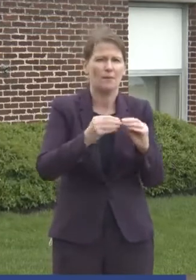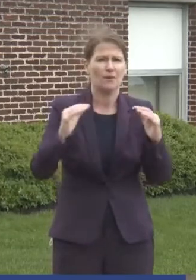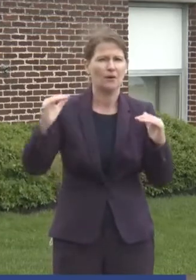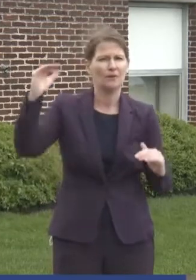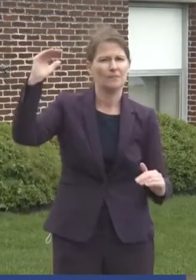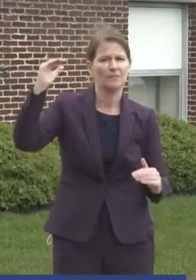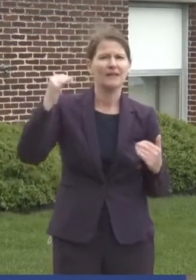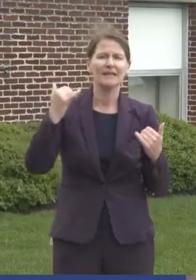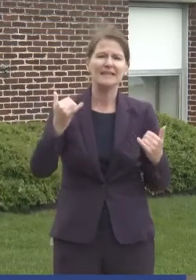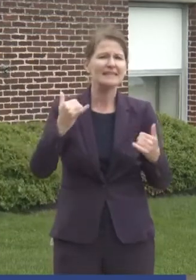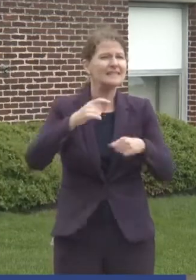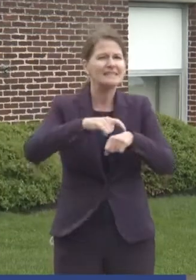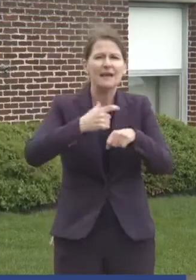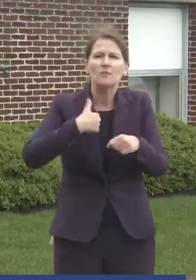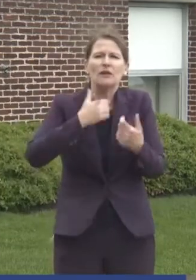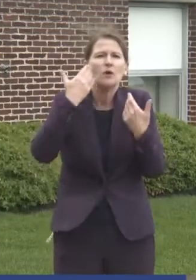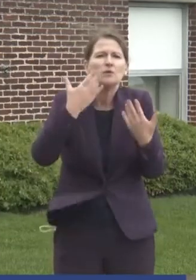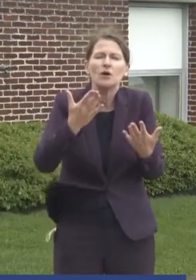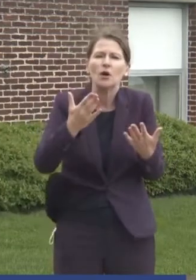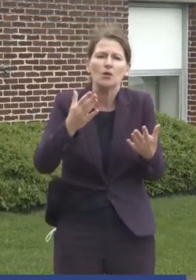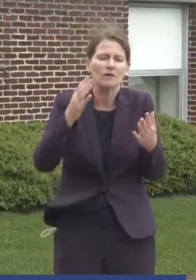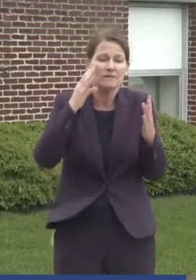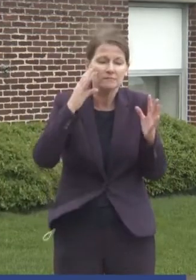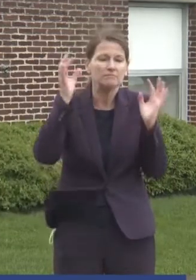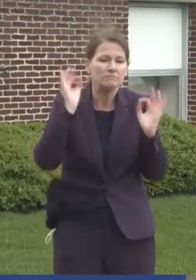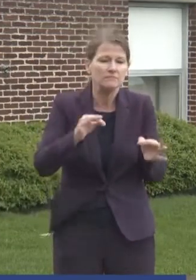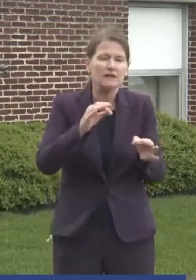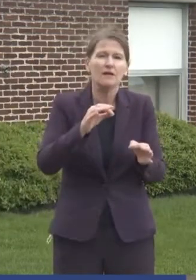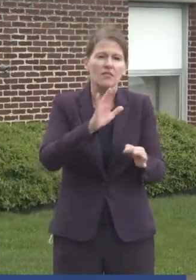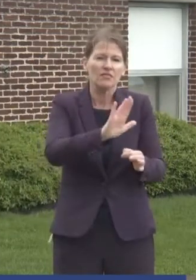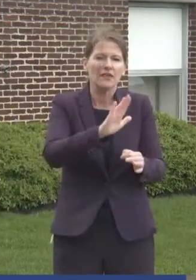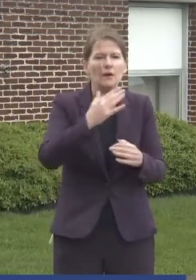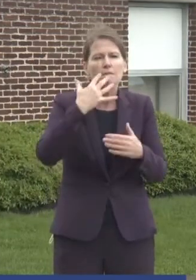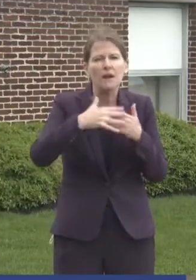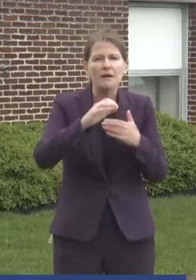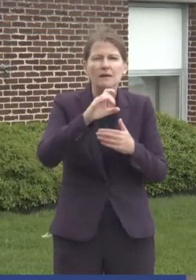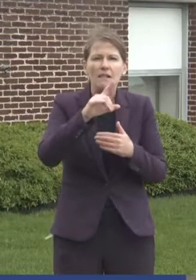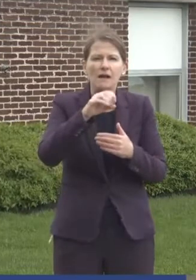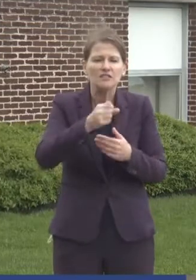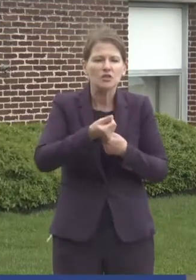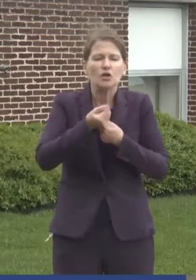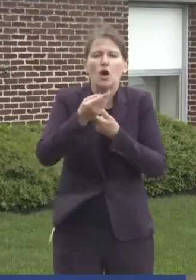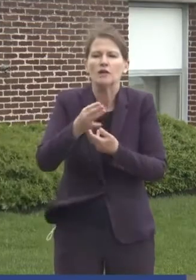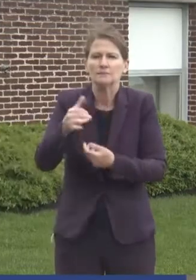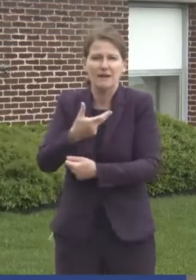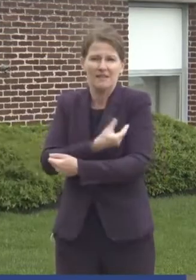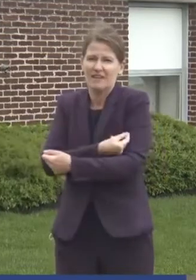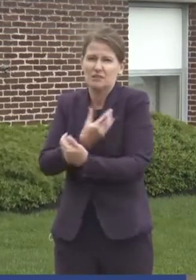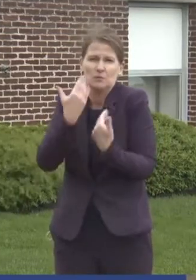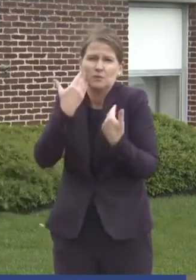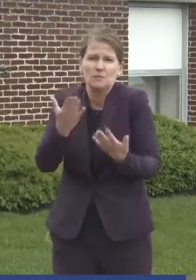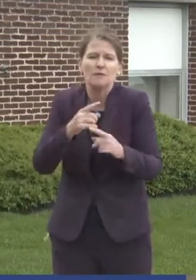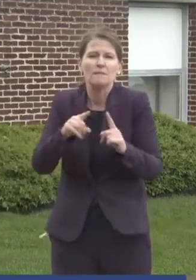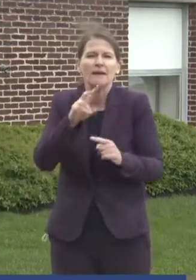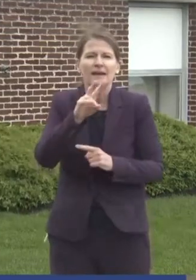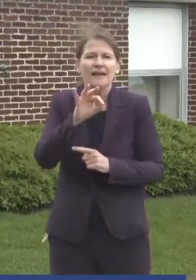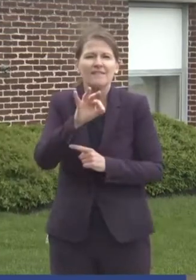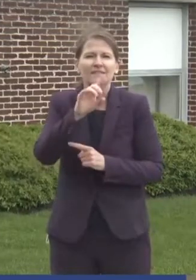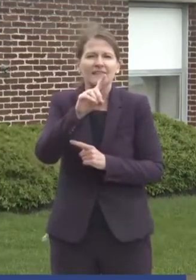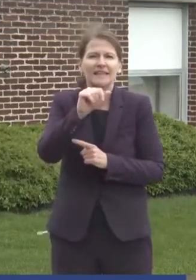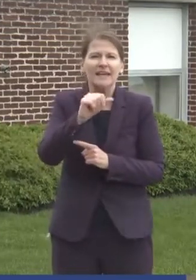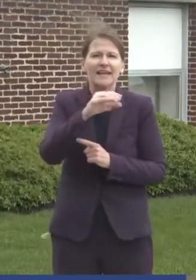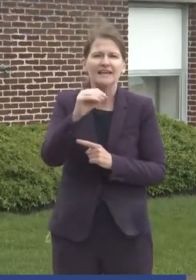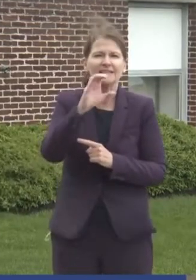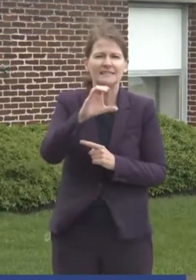time, we do not know for certain that those blood clots were caused by the vaccine. But the FDA and the CDC